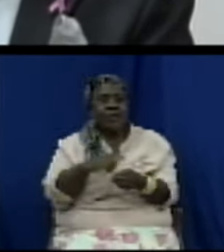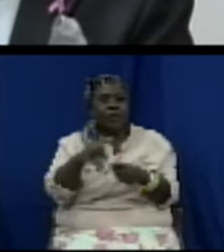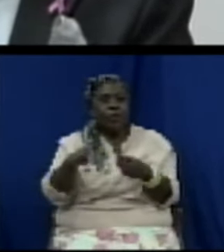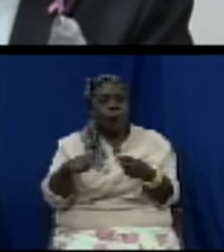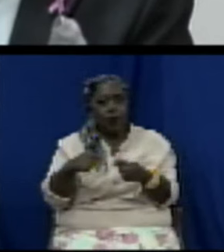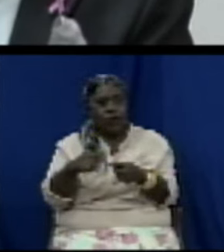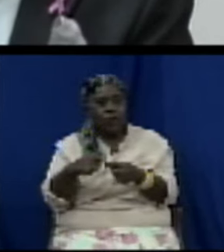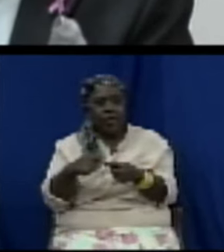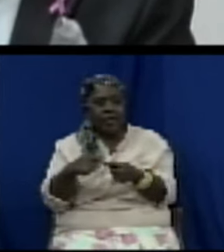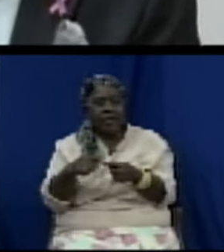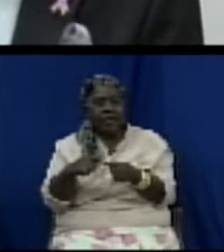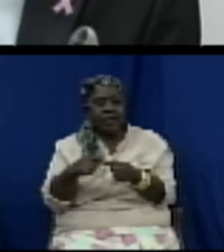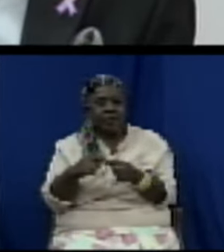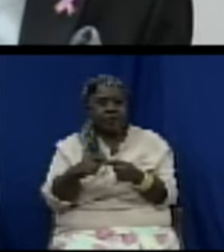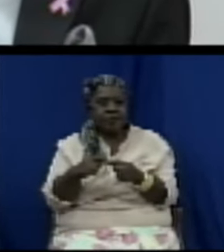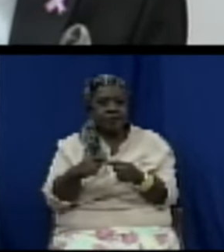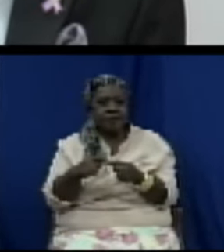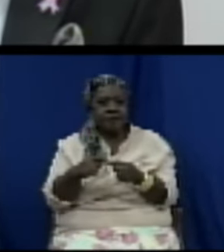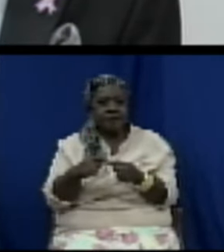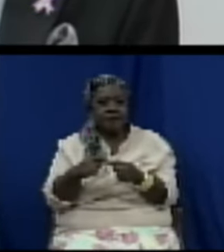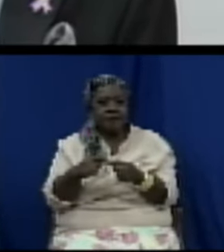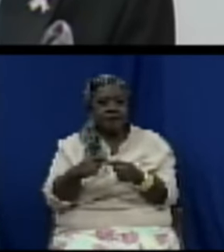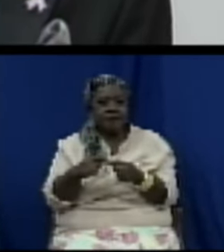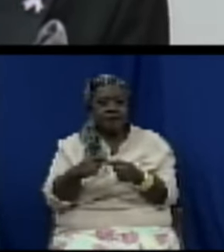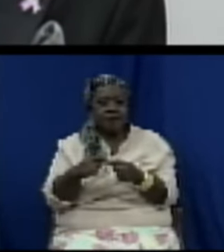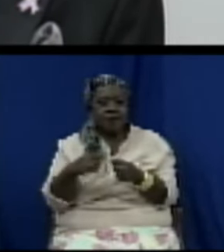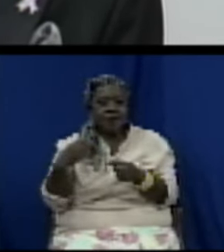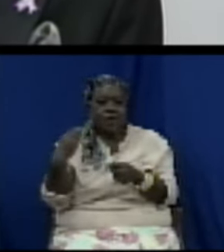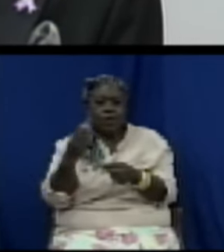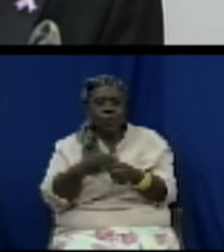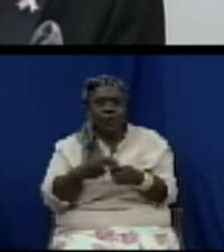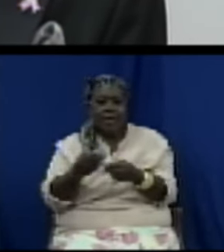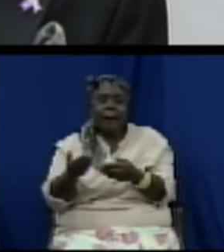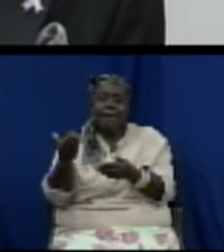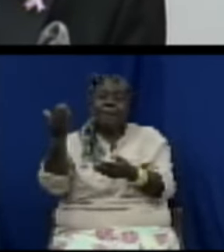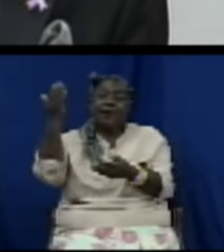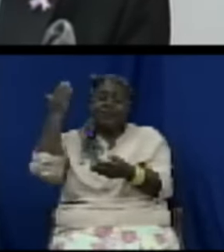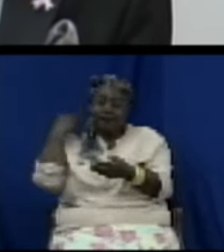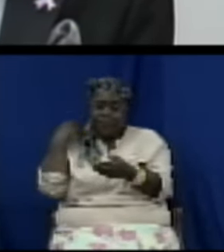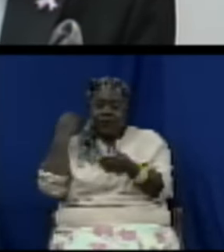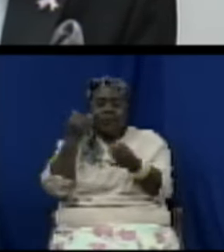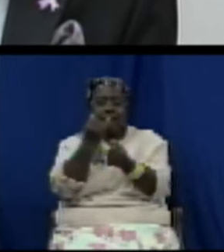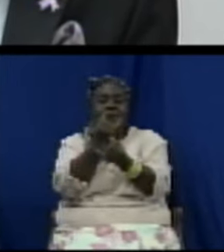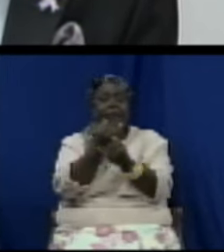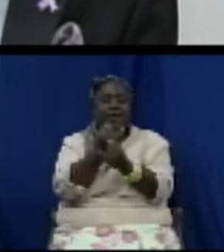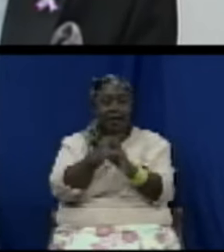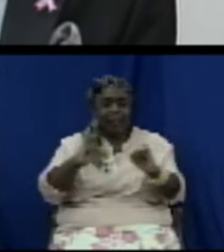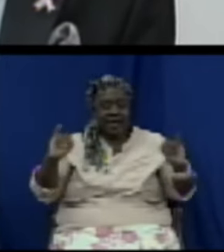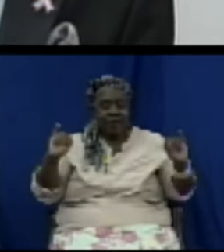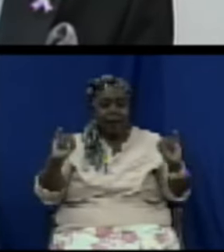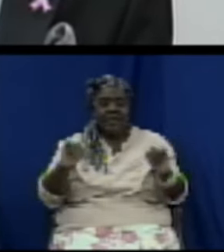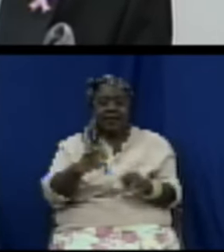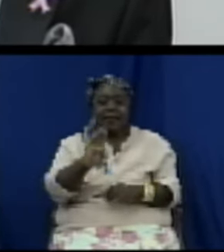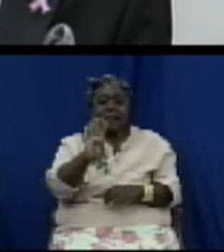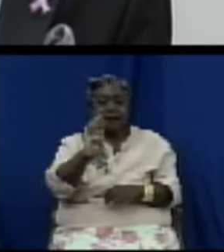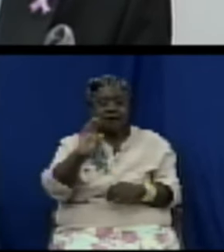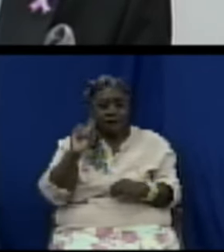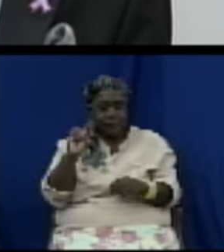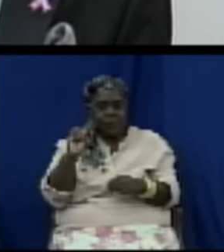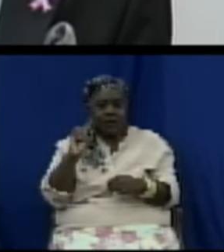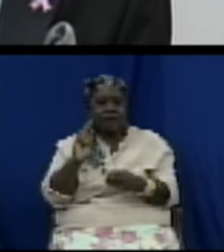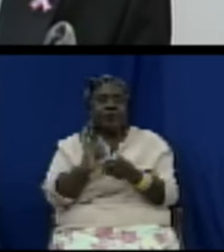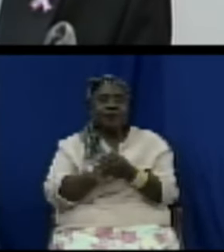have just before Independence 40th anniversary had brought this bill into